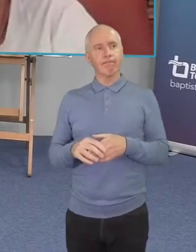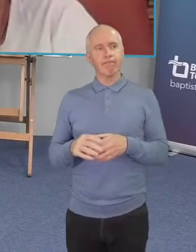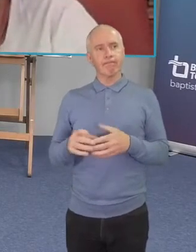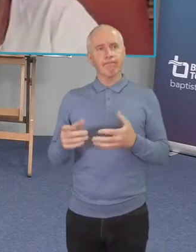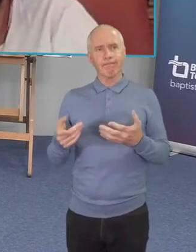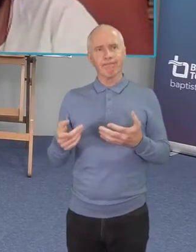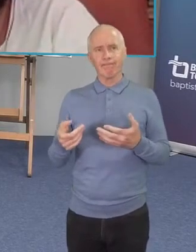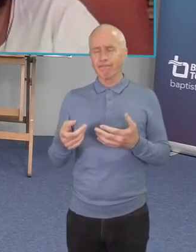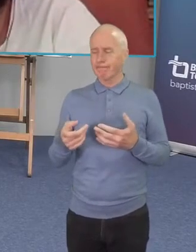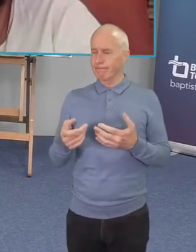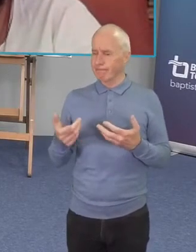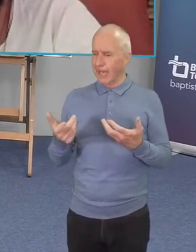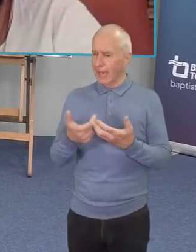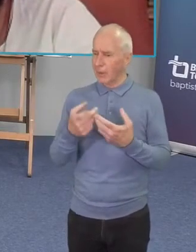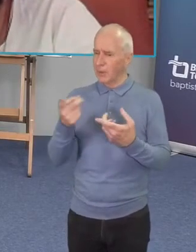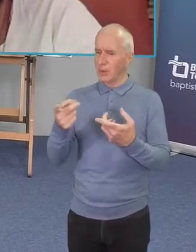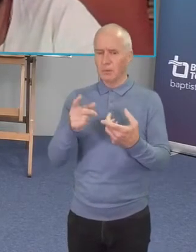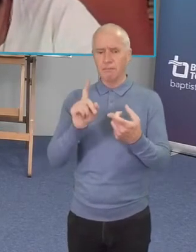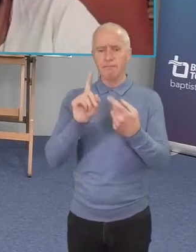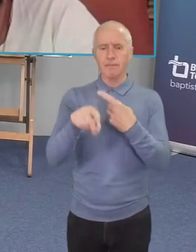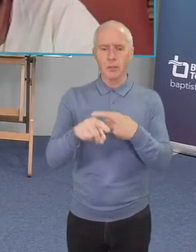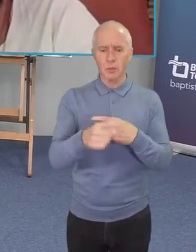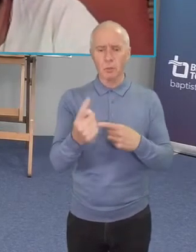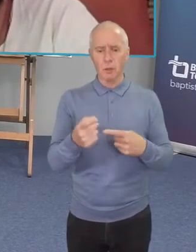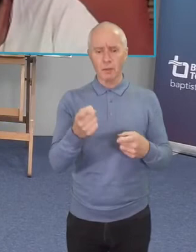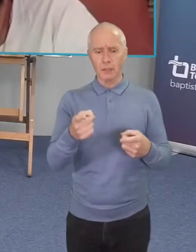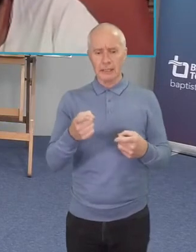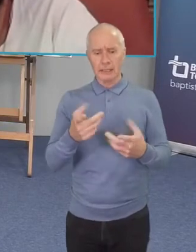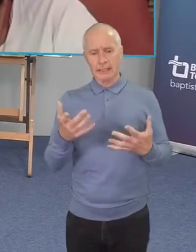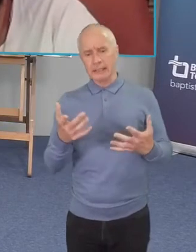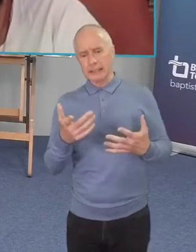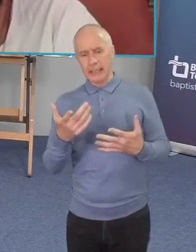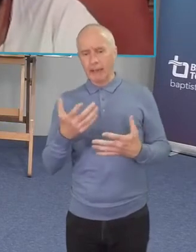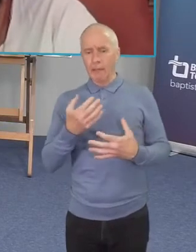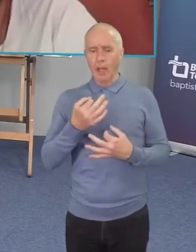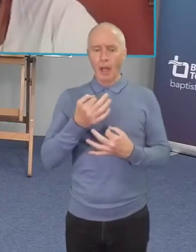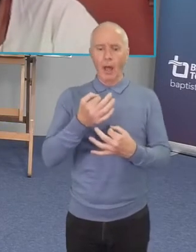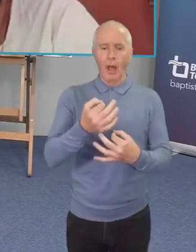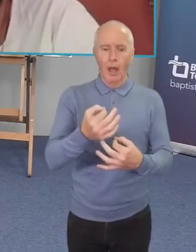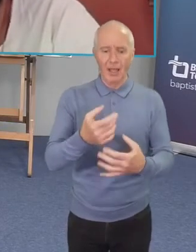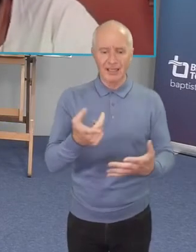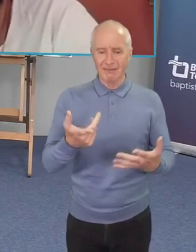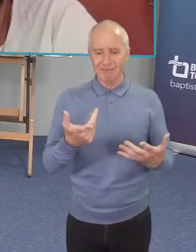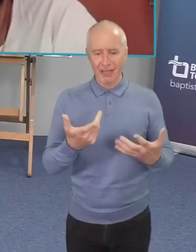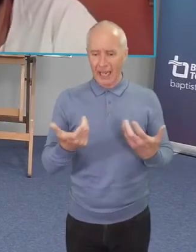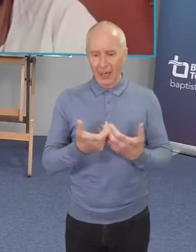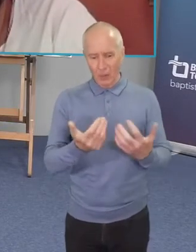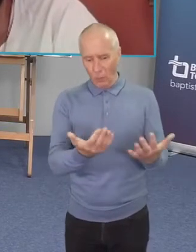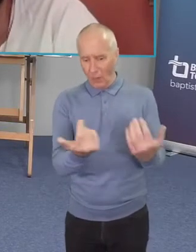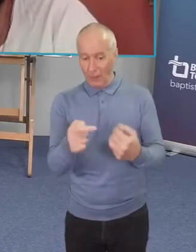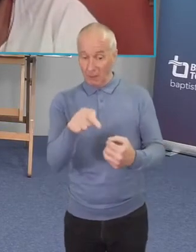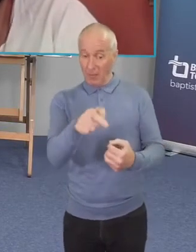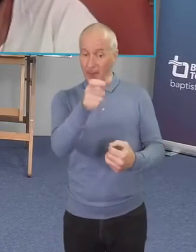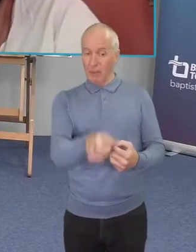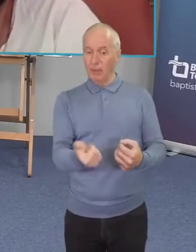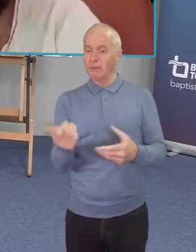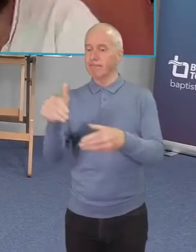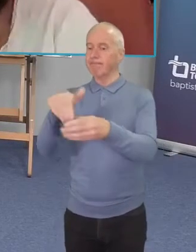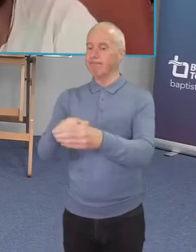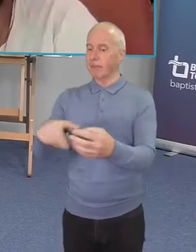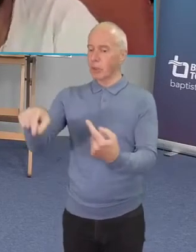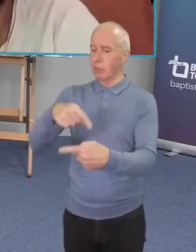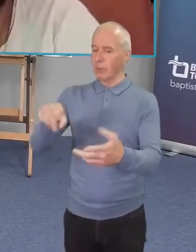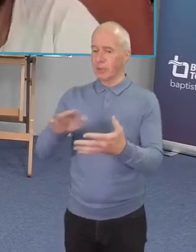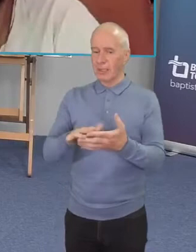to those struggling with addiction and what it looks like to perhaps welcome them into the community um with all the the facets